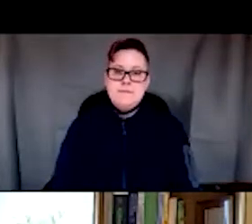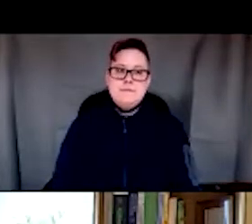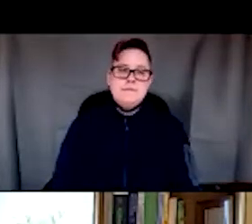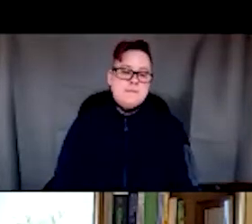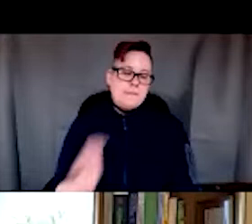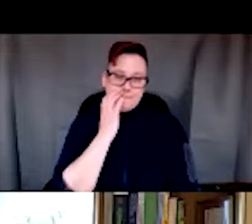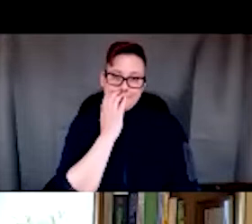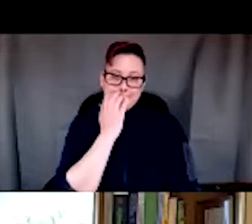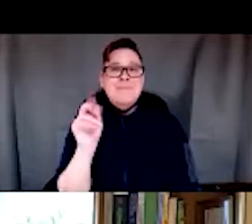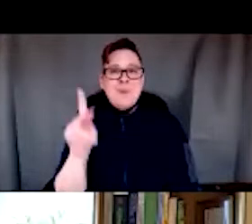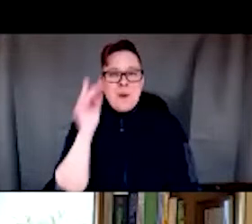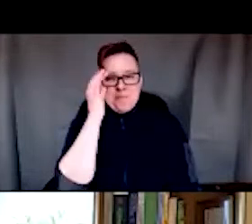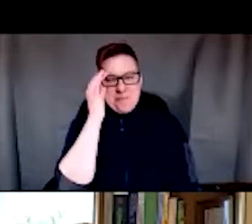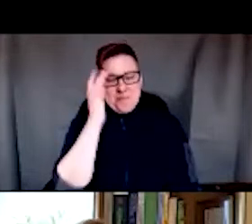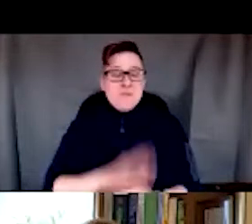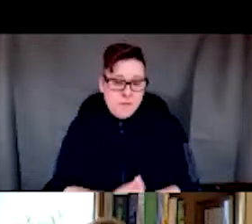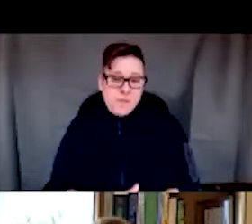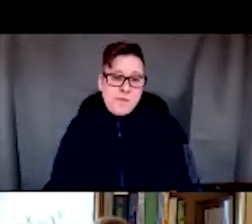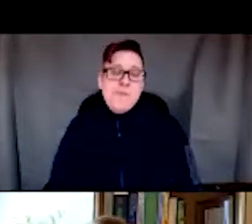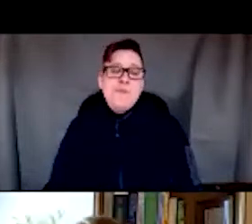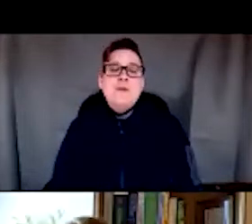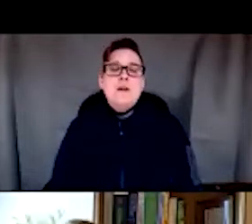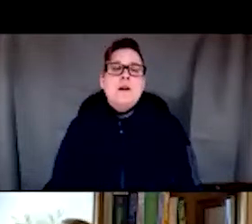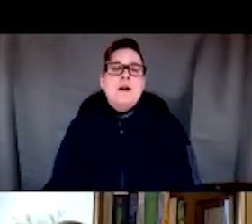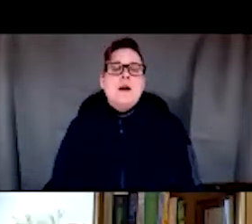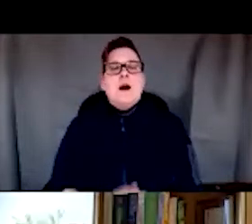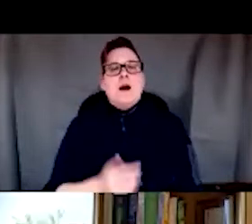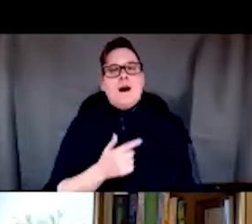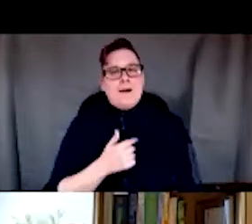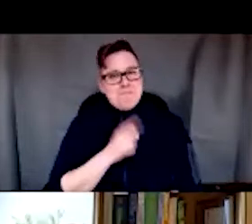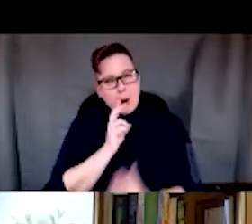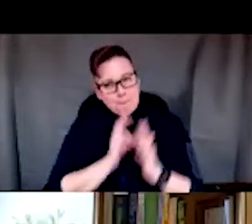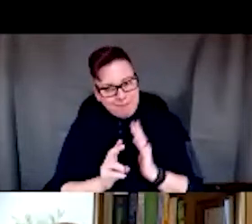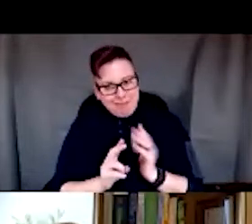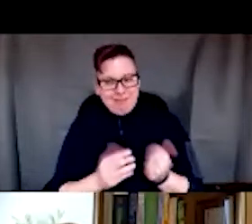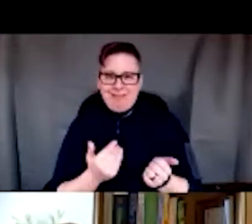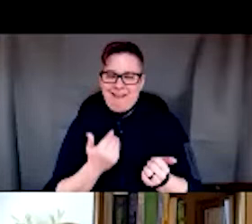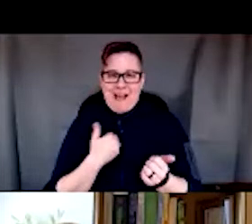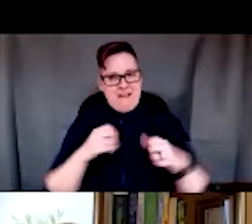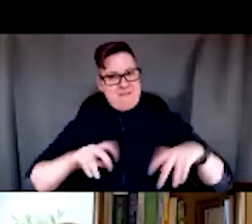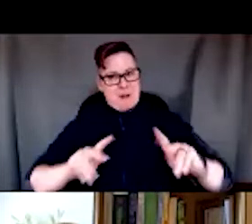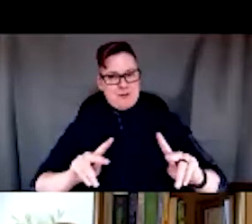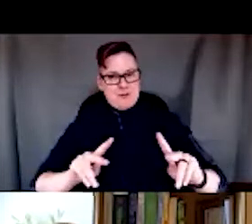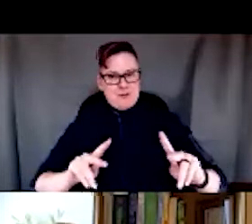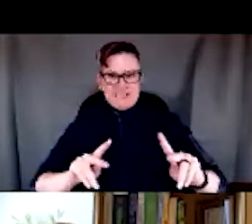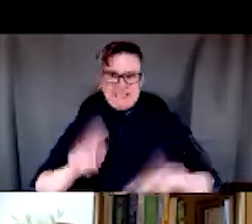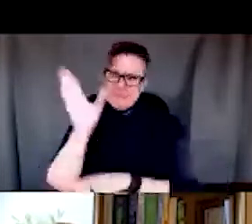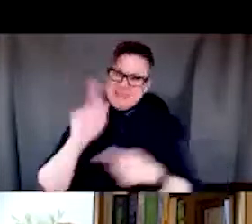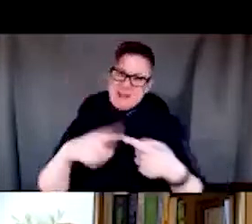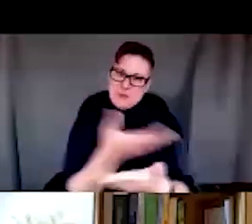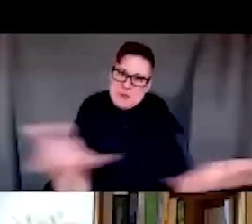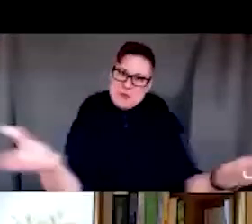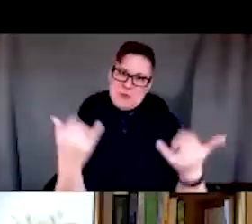All right. I am so humbled to have the opportunity to present to all of you today